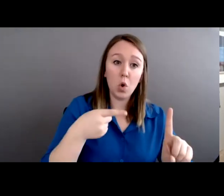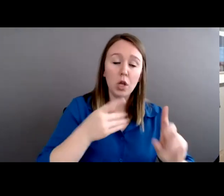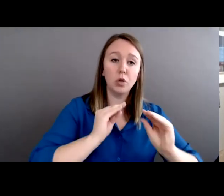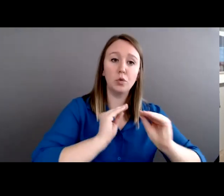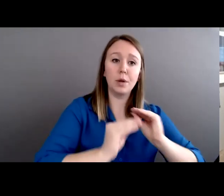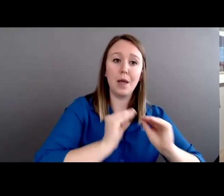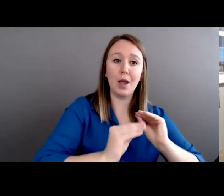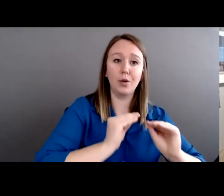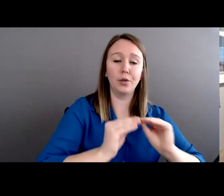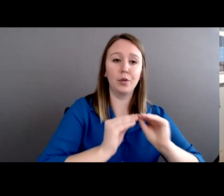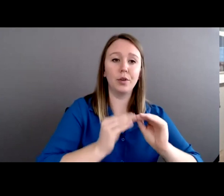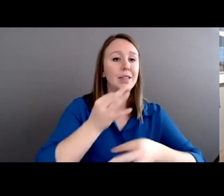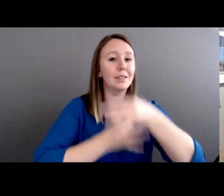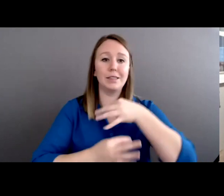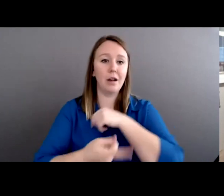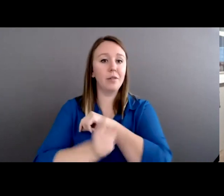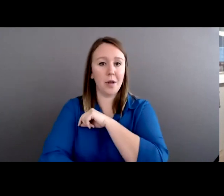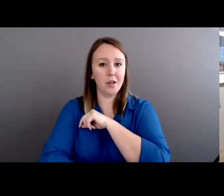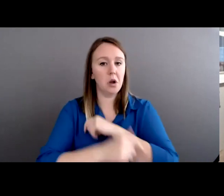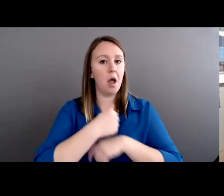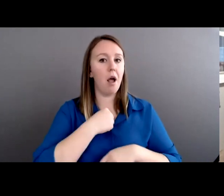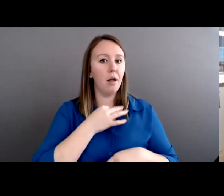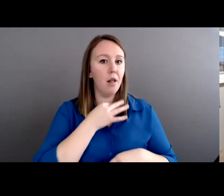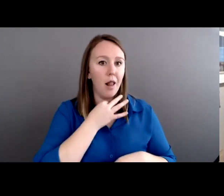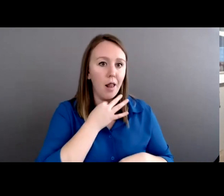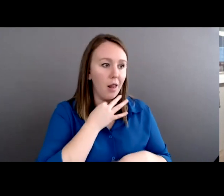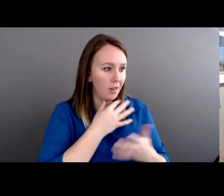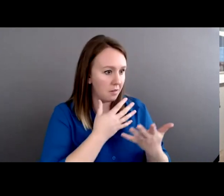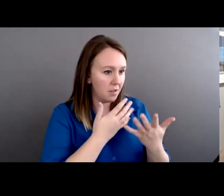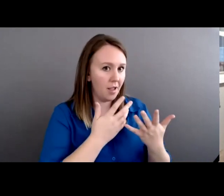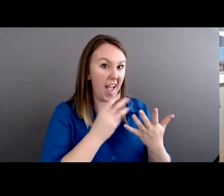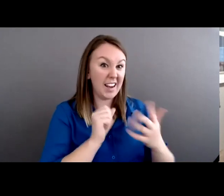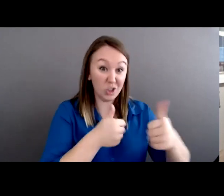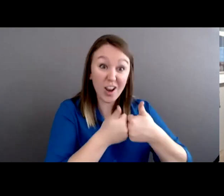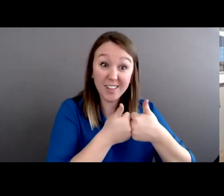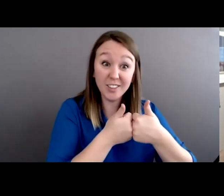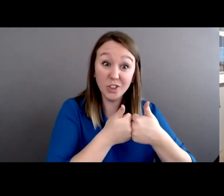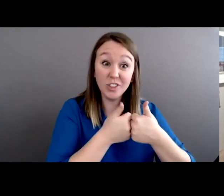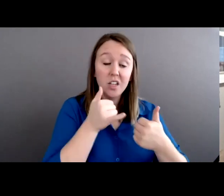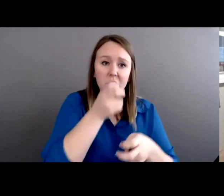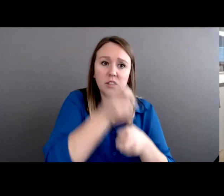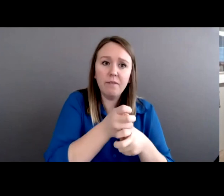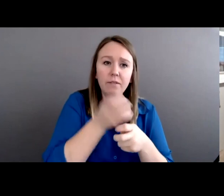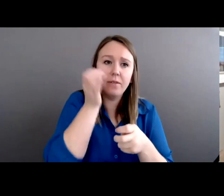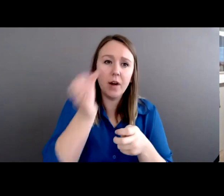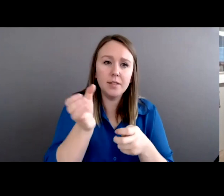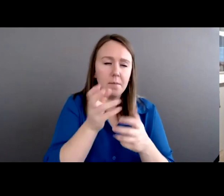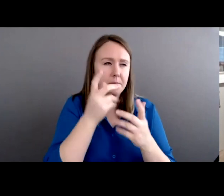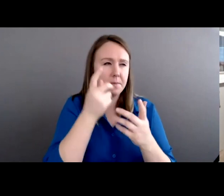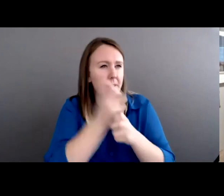punish. And so I'm intrigued by that I'm challenged by that it's hard to think of those systems,